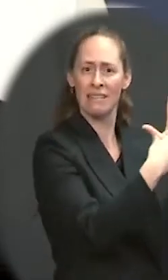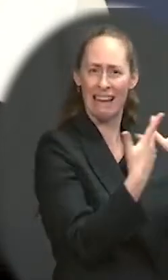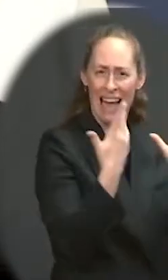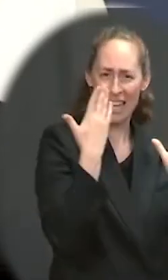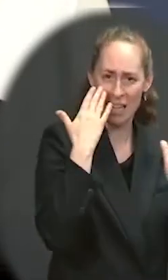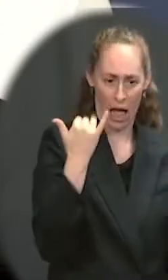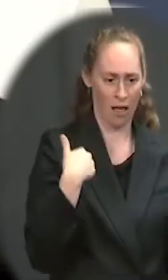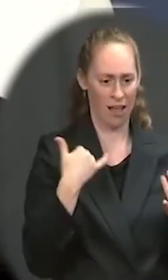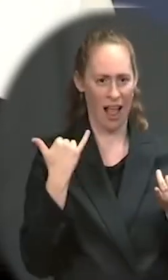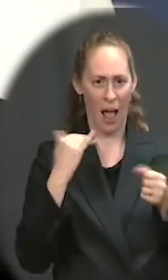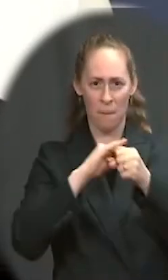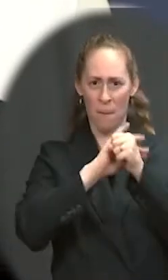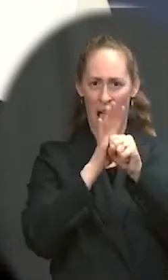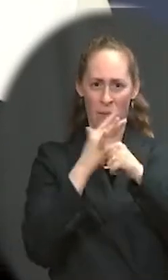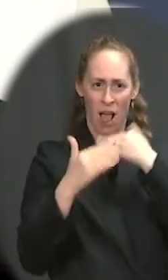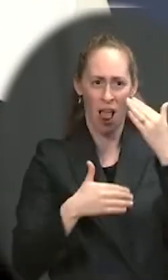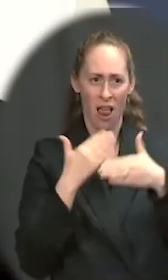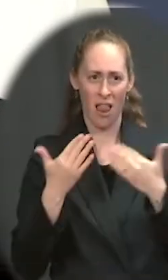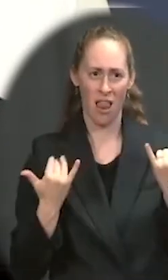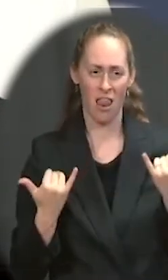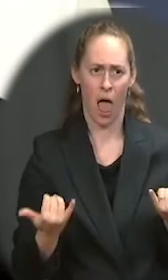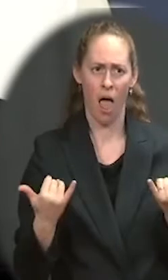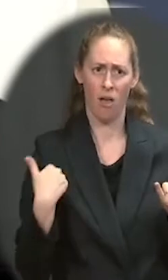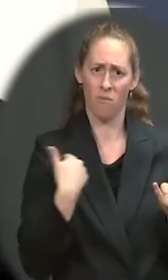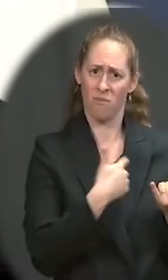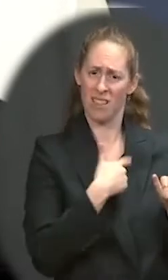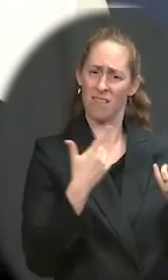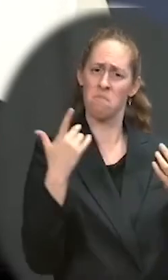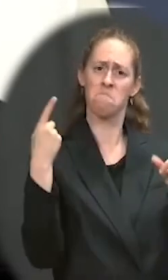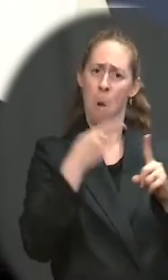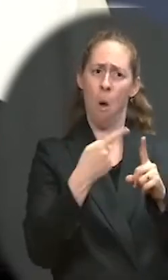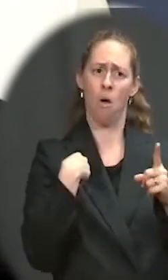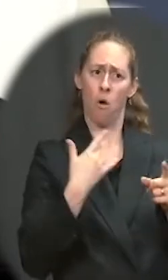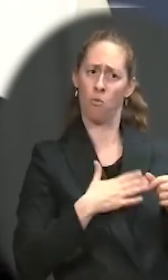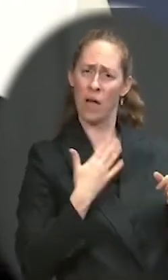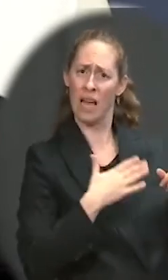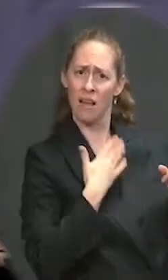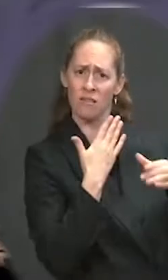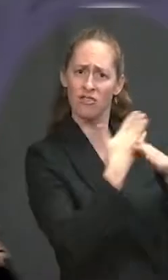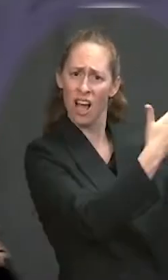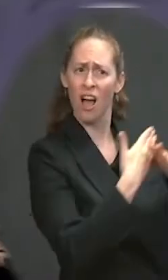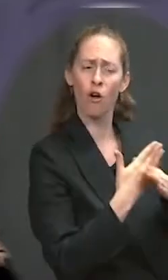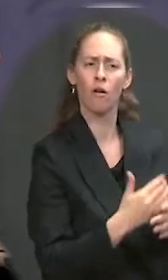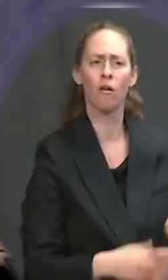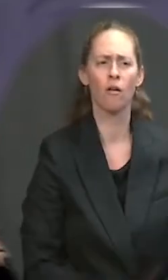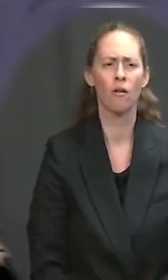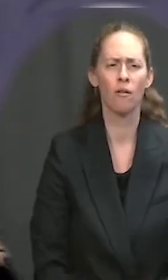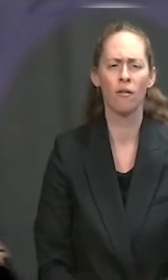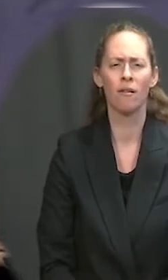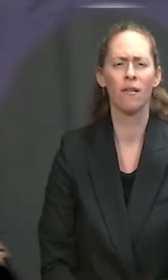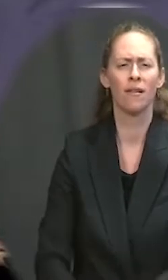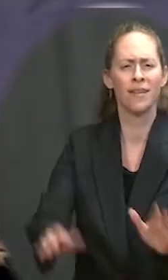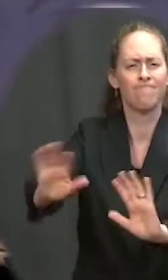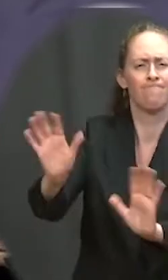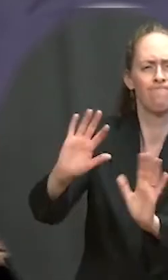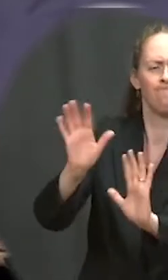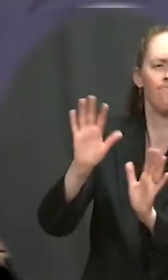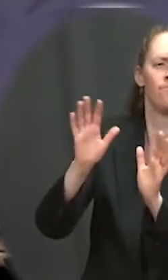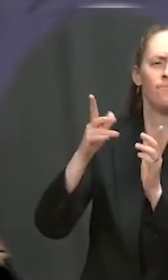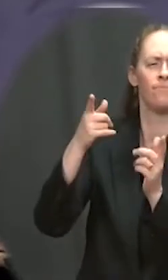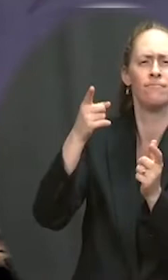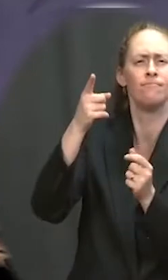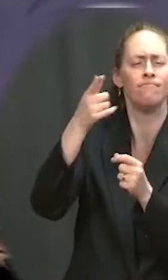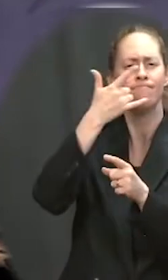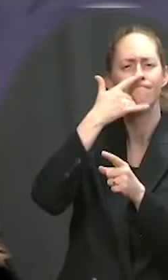that prism. It sounds, I'm sorry, Jen, I just want to be very clear. It sounds like you're pushing us or leaning toward some kind of a